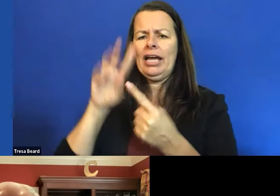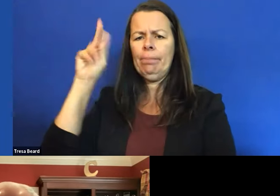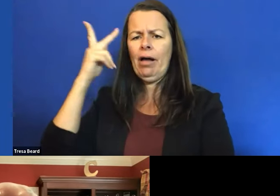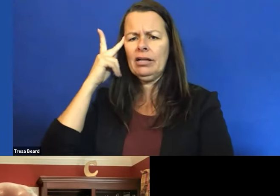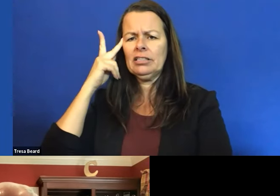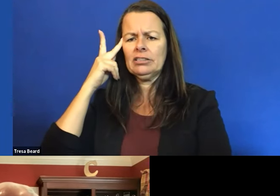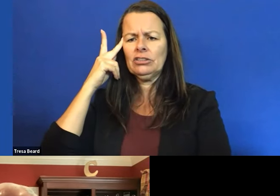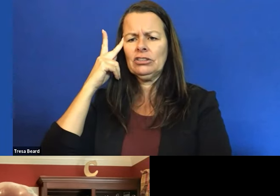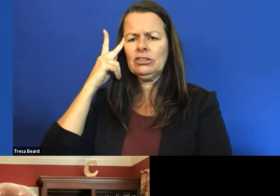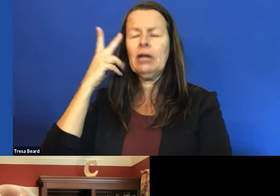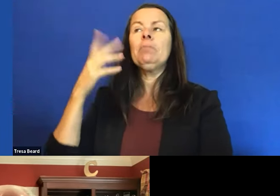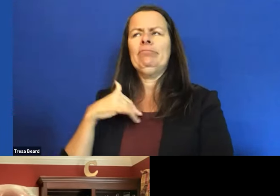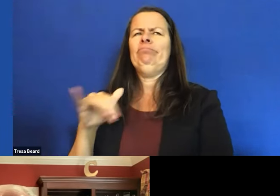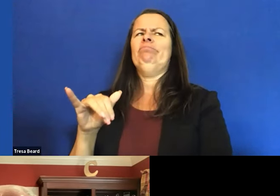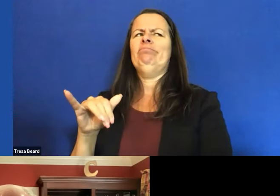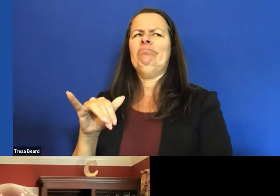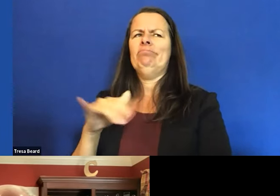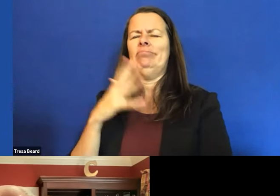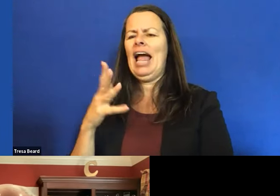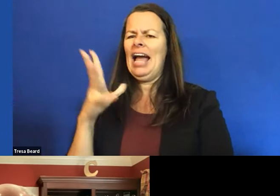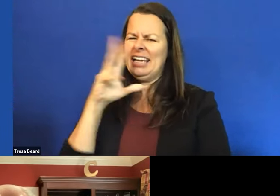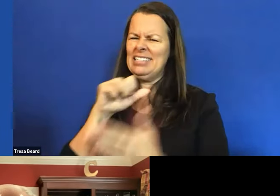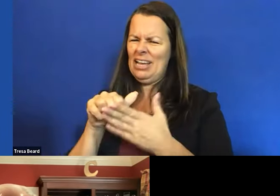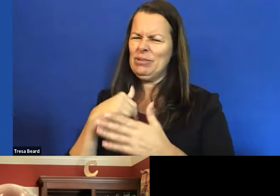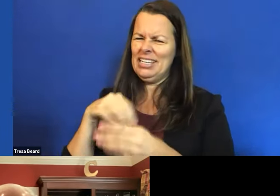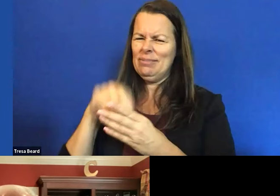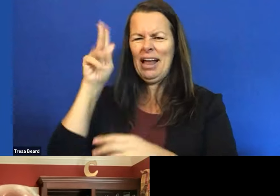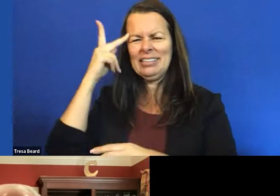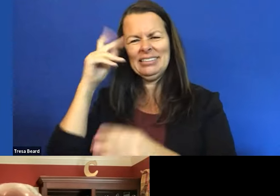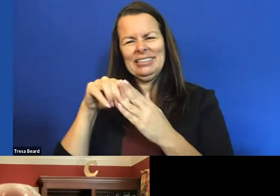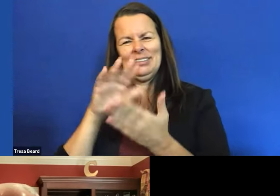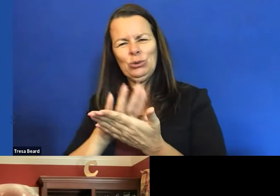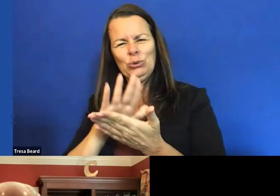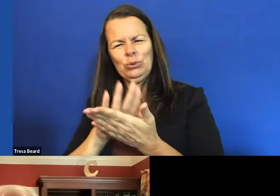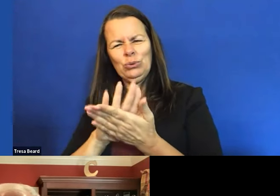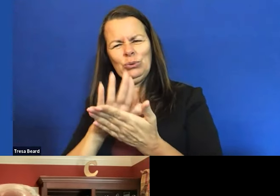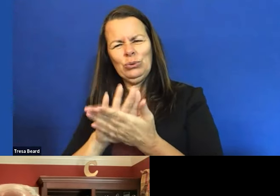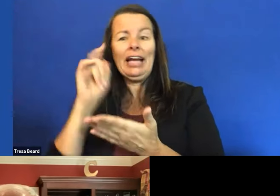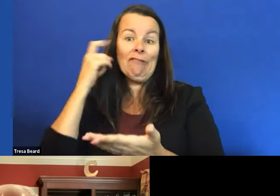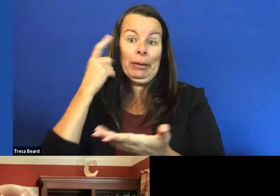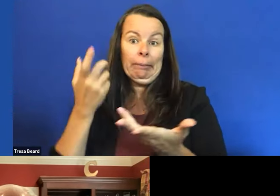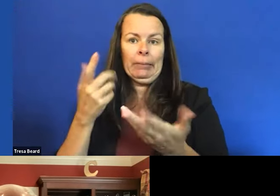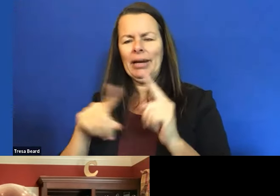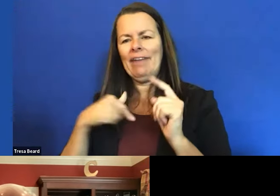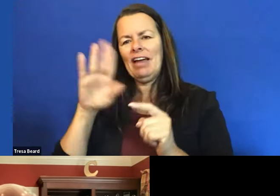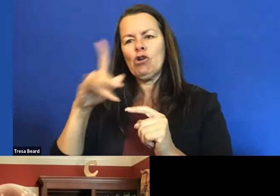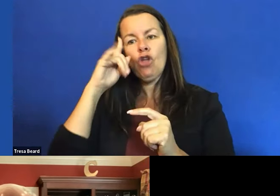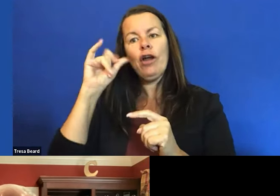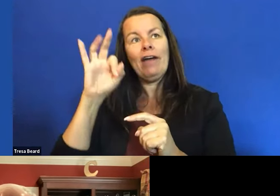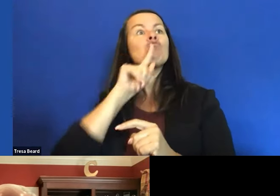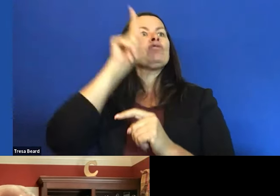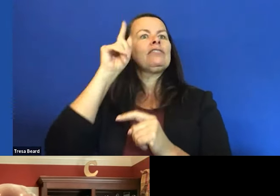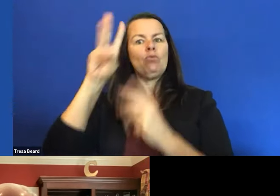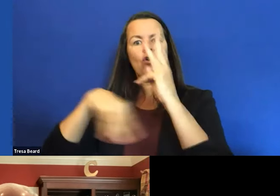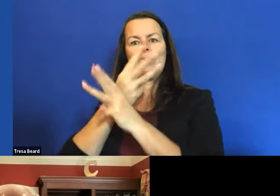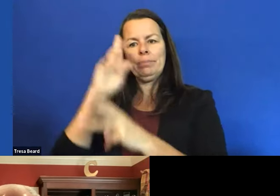that. I guess I was in politics in government and school and so, but I never thought of real politics. So I wrote a letter to my